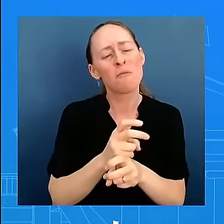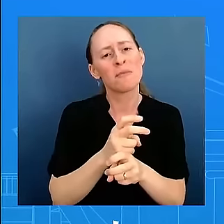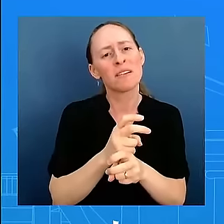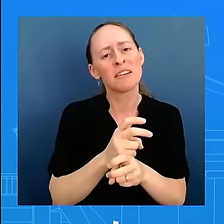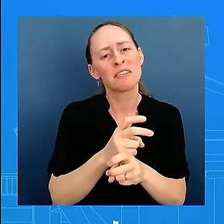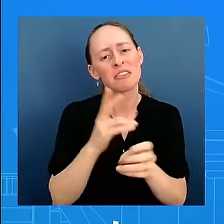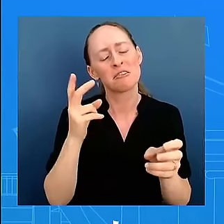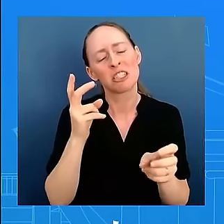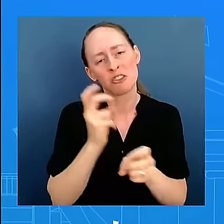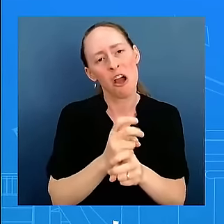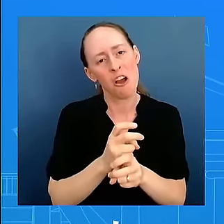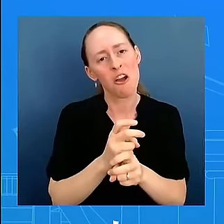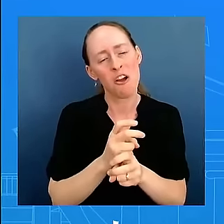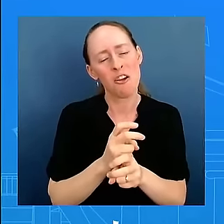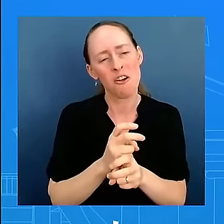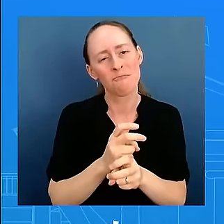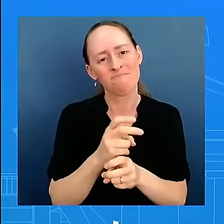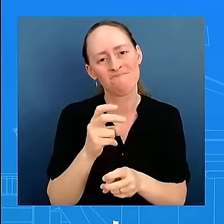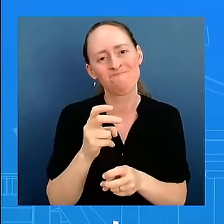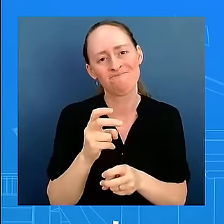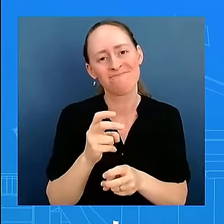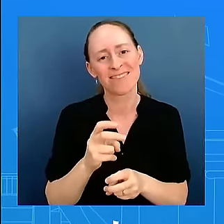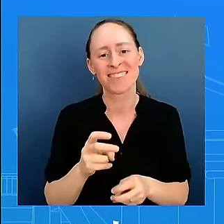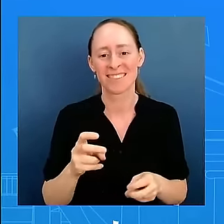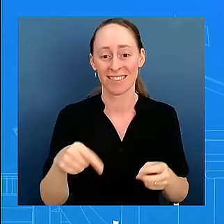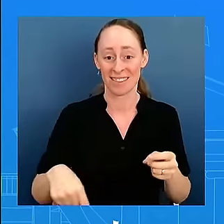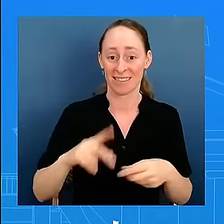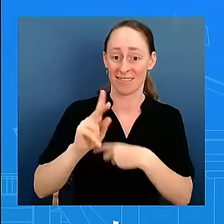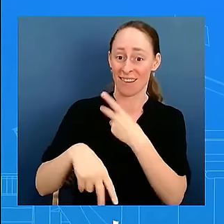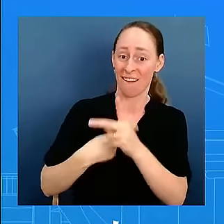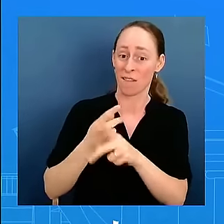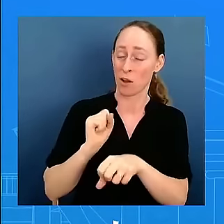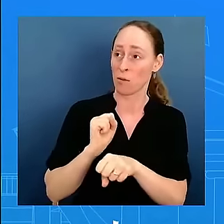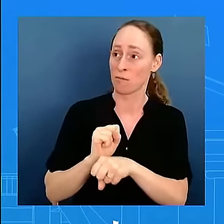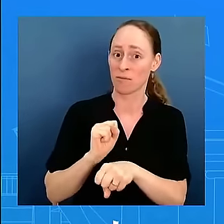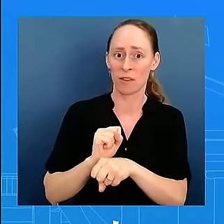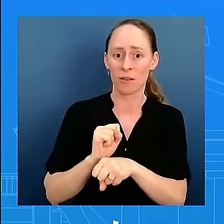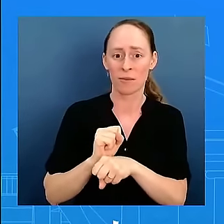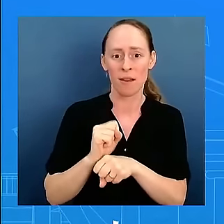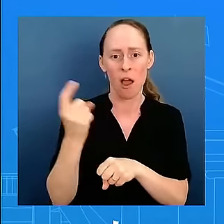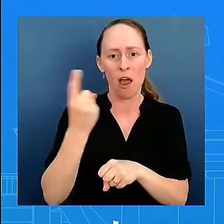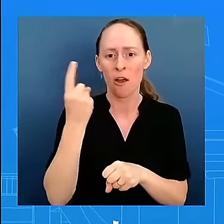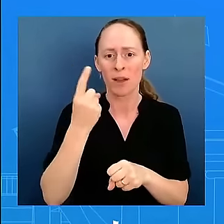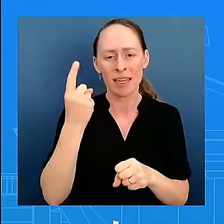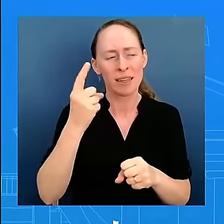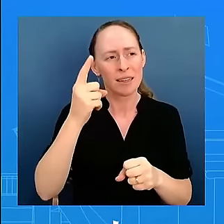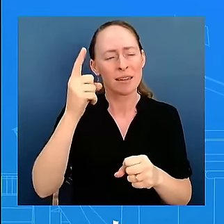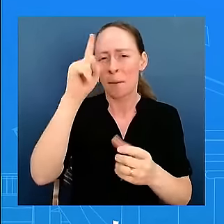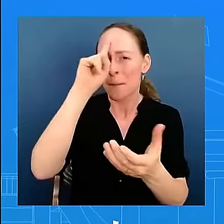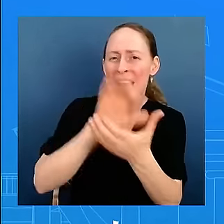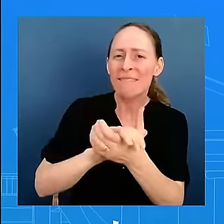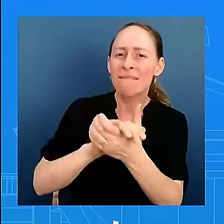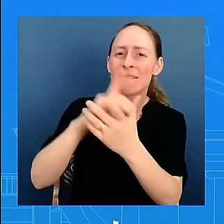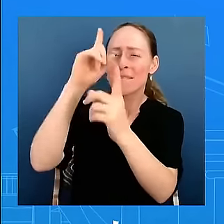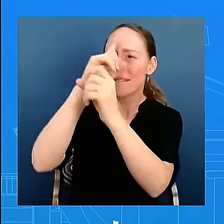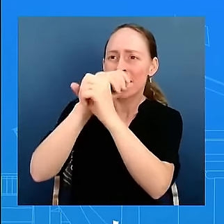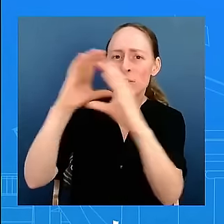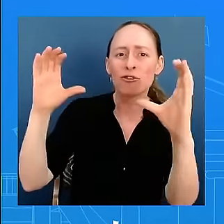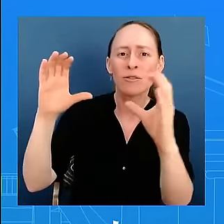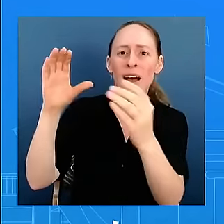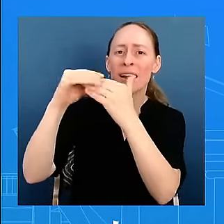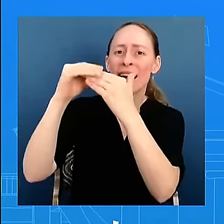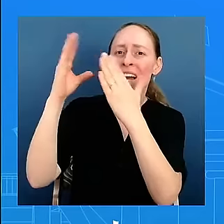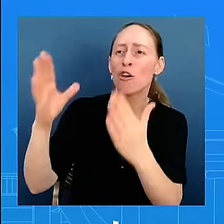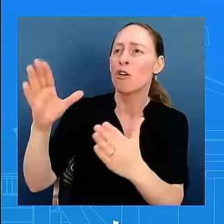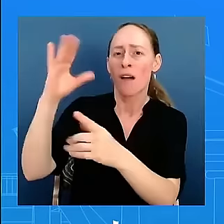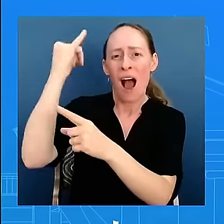these jobs uh you believe in the work ahead you believe in the leadership of the person that you're working for this person being joe biden